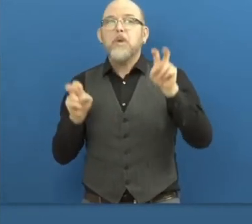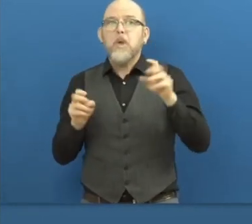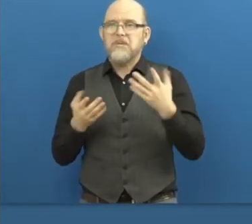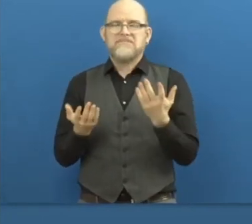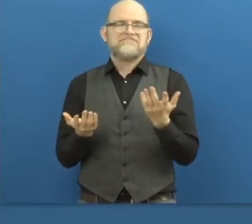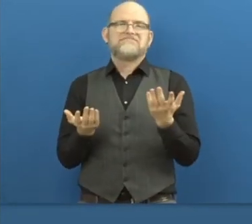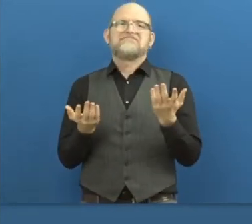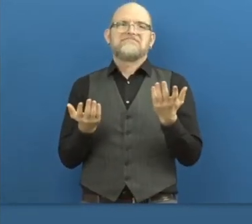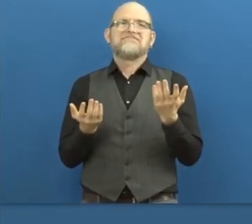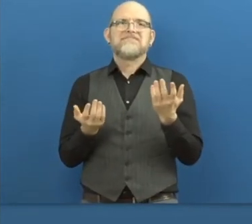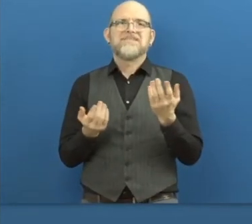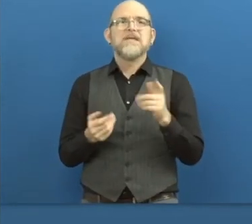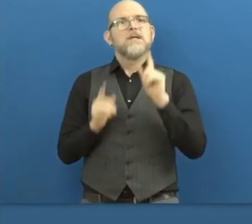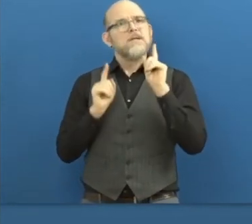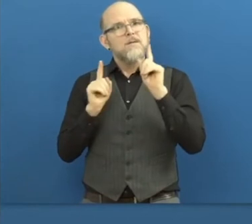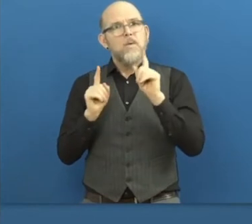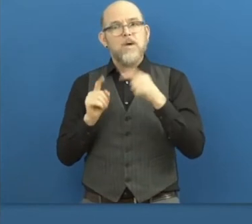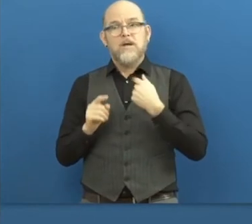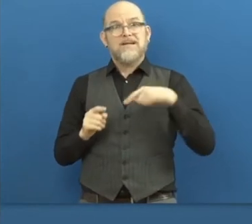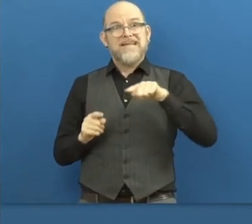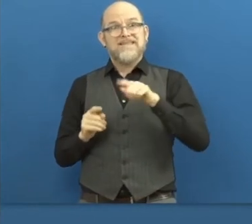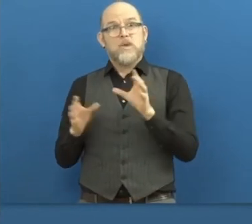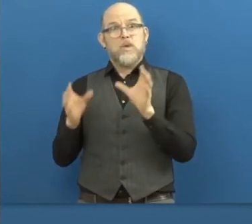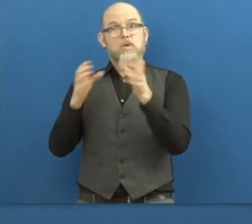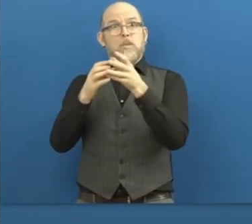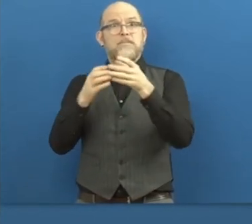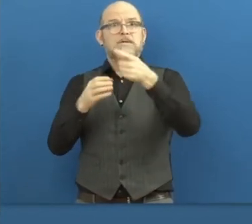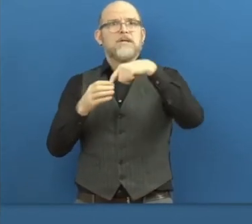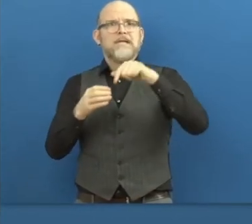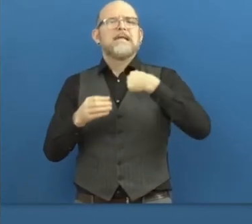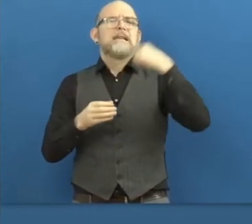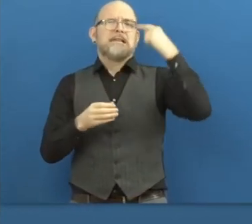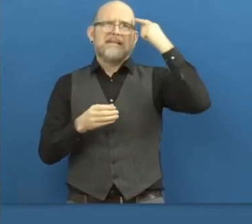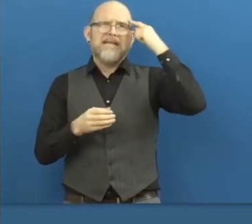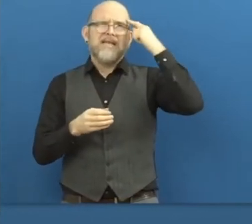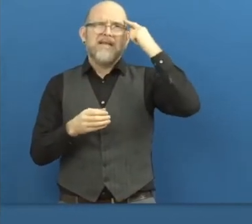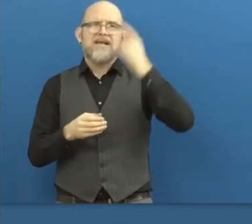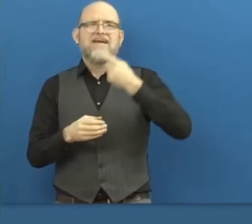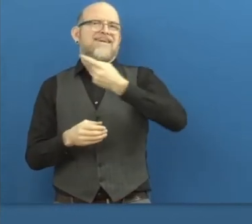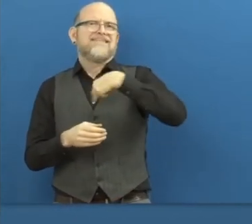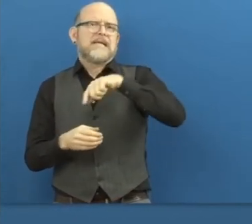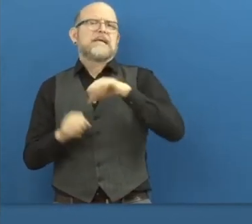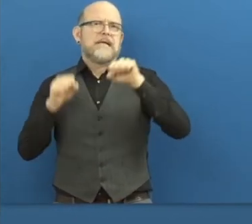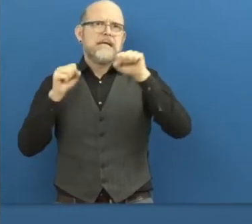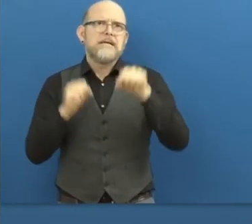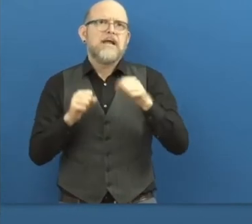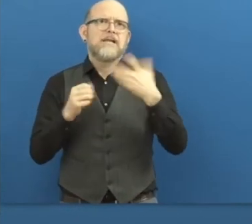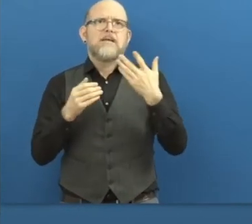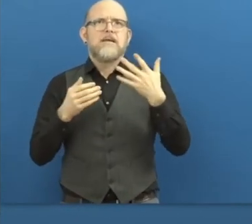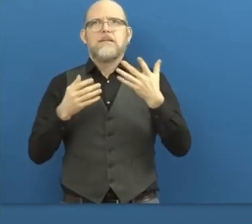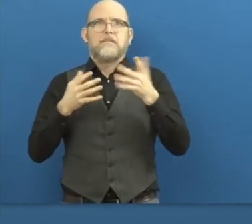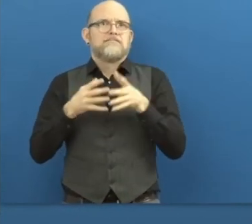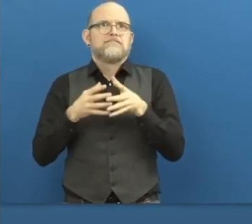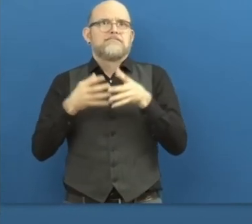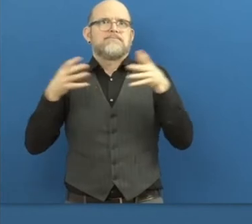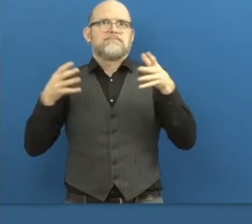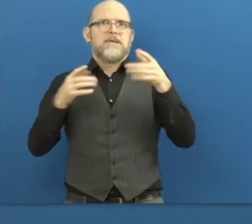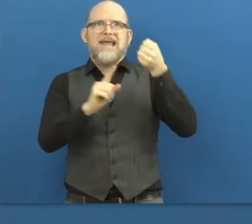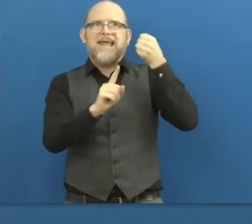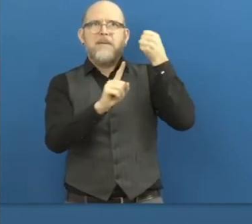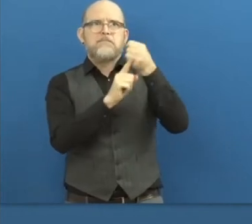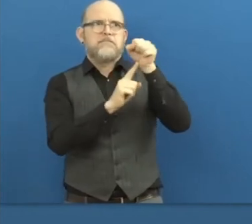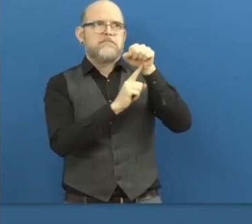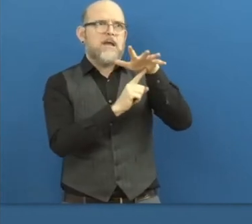we are facing. And with this group I believe that we can create great